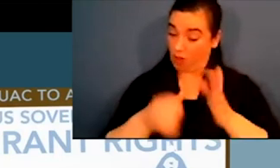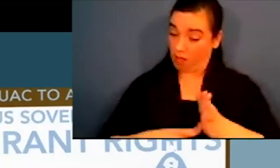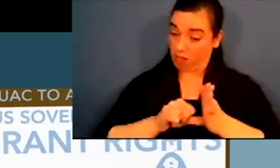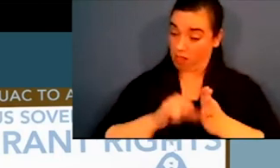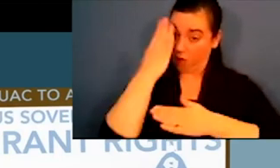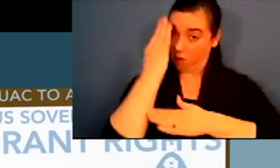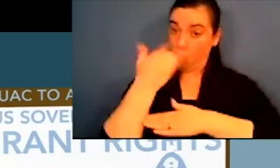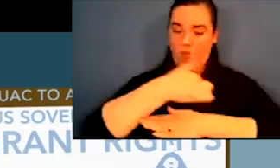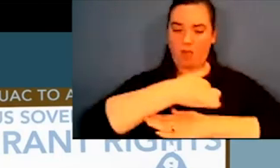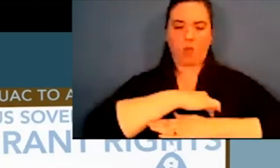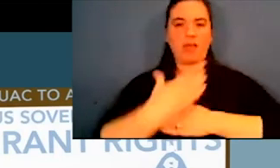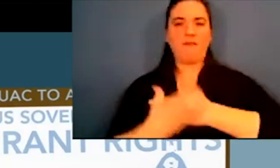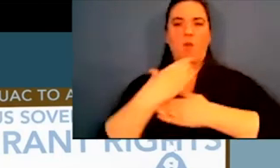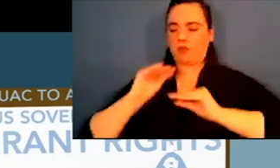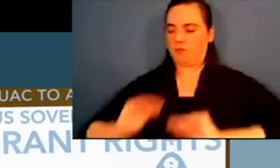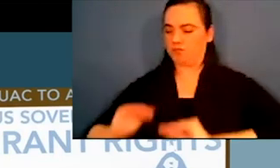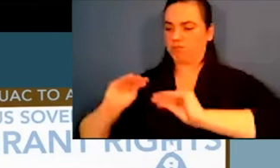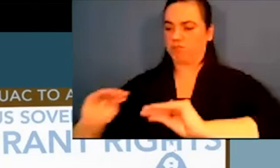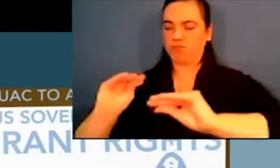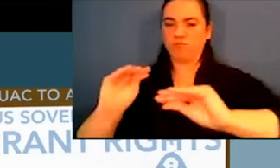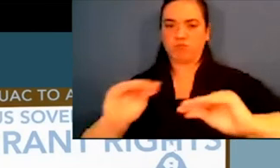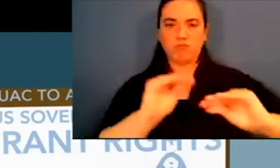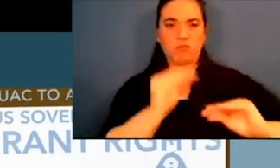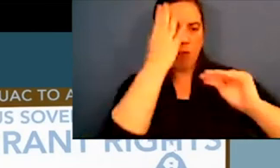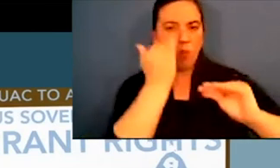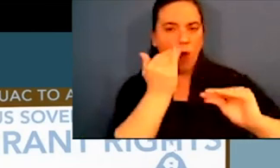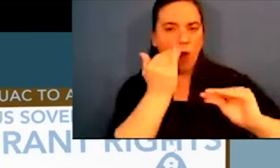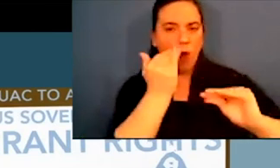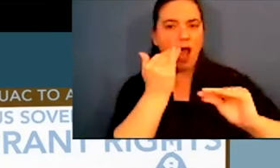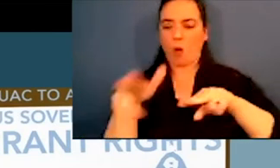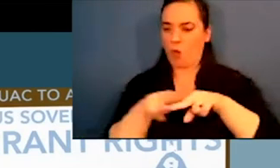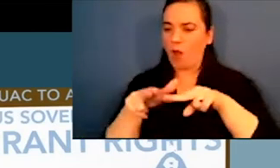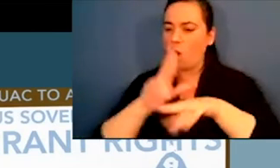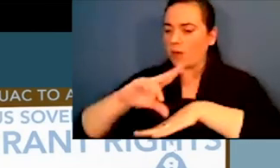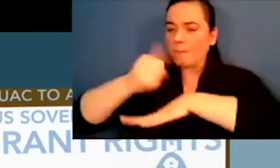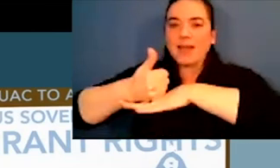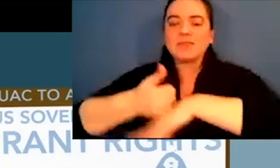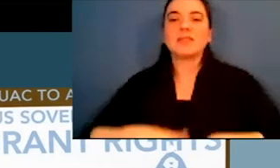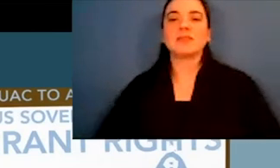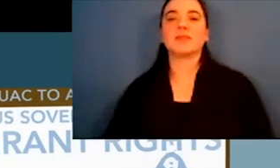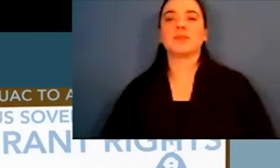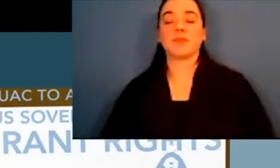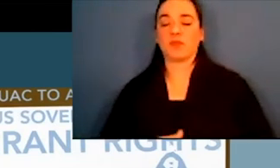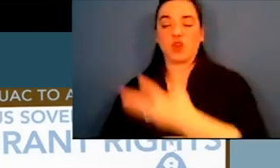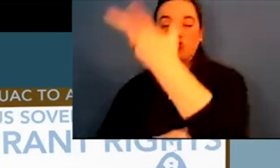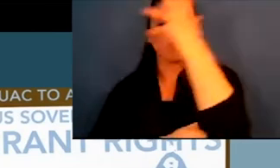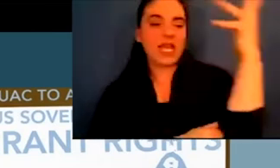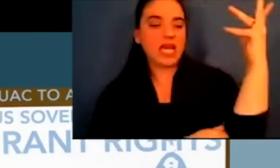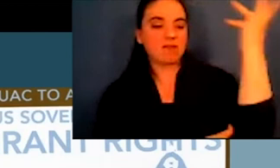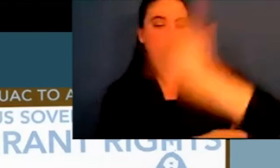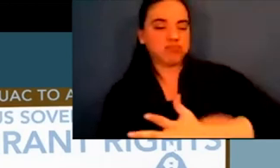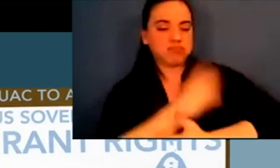That's really important, important to point out as we have been moved around so much so that